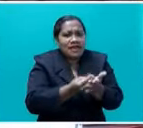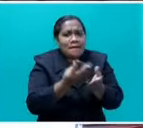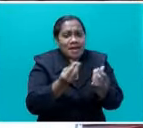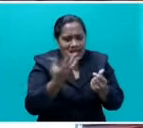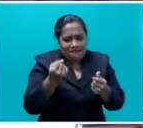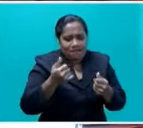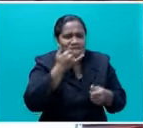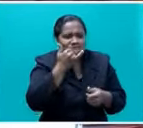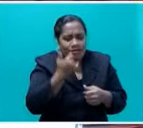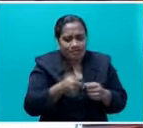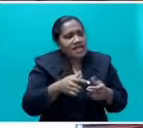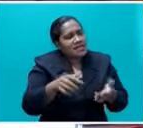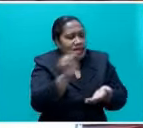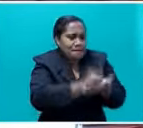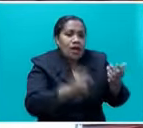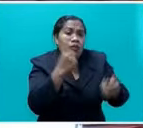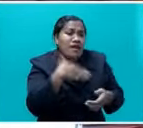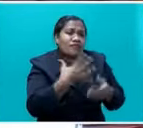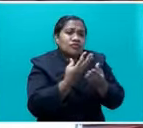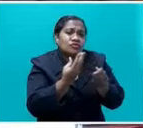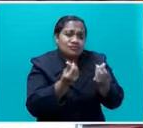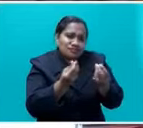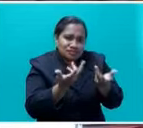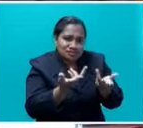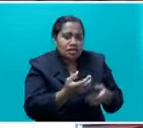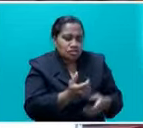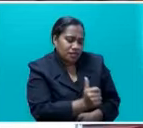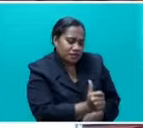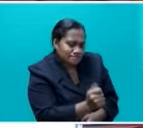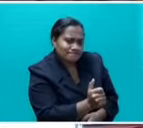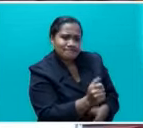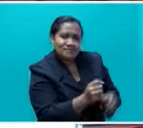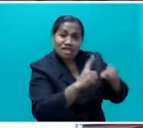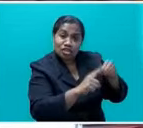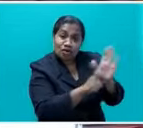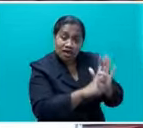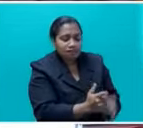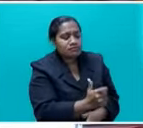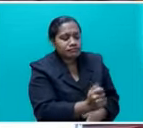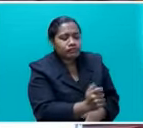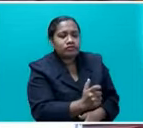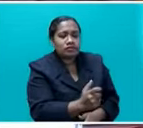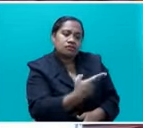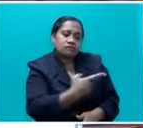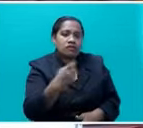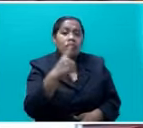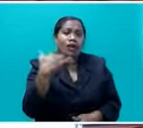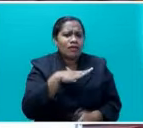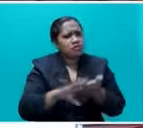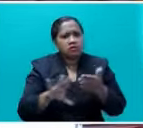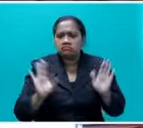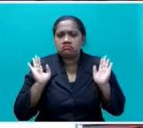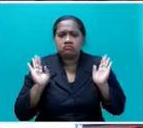and I can go and buy $100 worth of groceries. All I have to do is simply tap my phone, my M-Paysa, and it deduct the $100. You don't